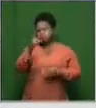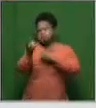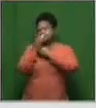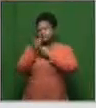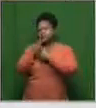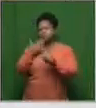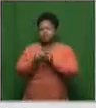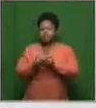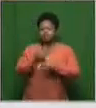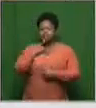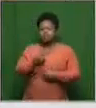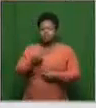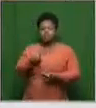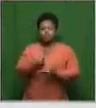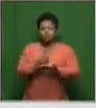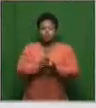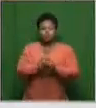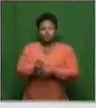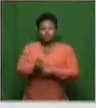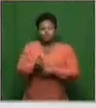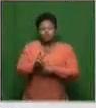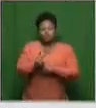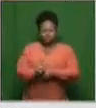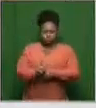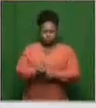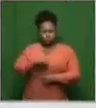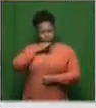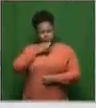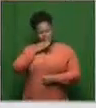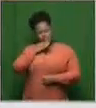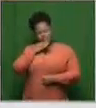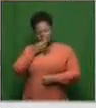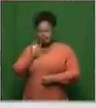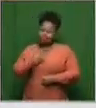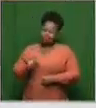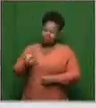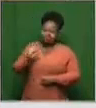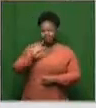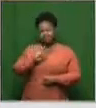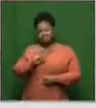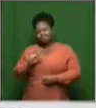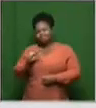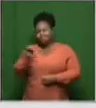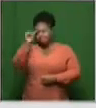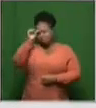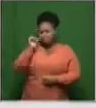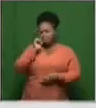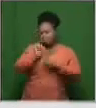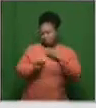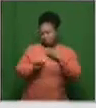a rollout in quarter two, early quarter two, which would be around April